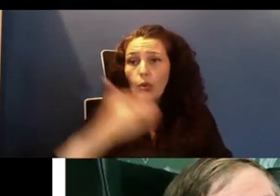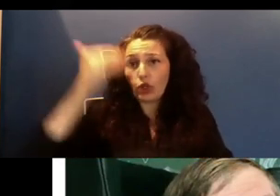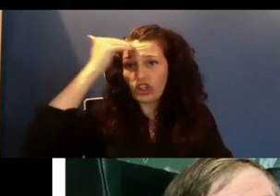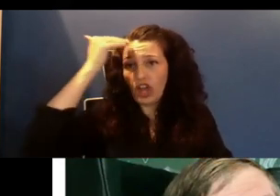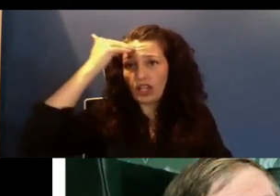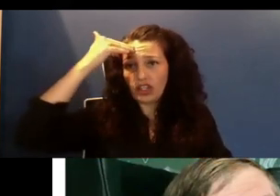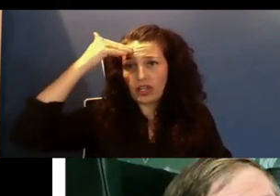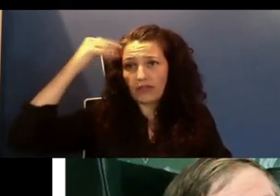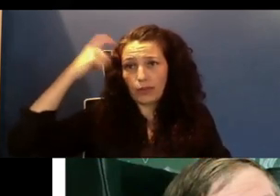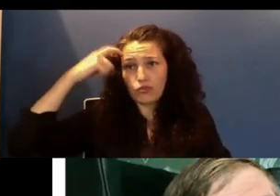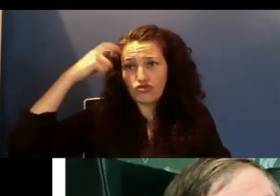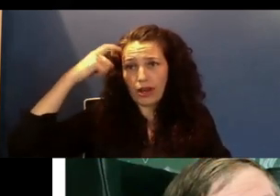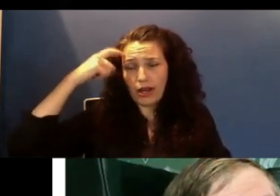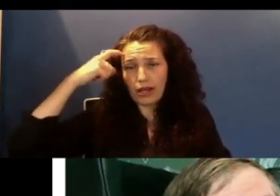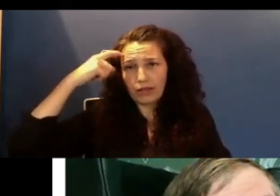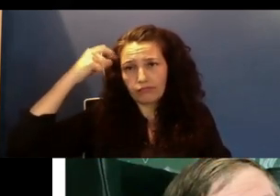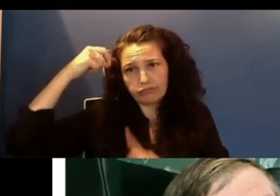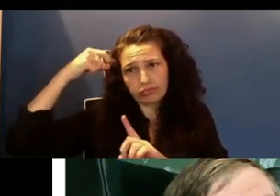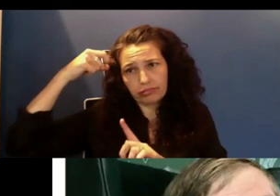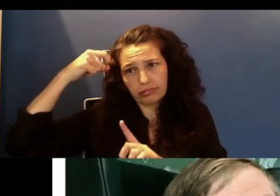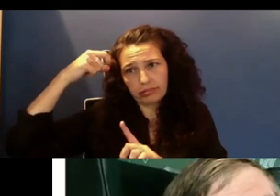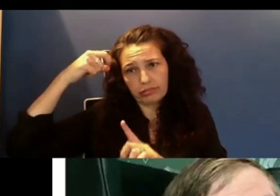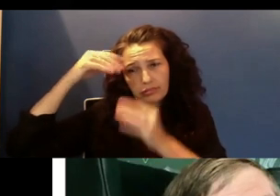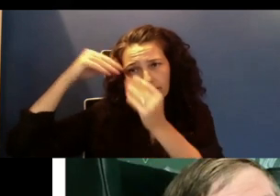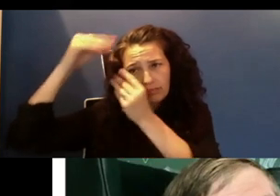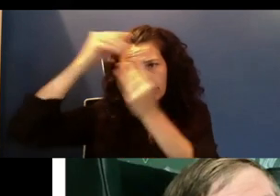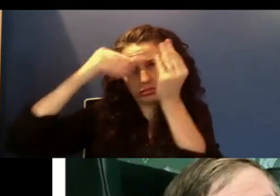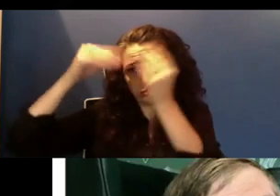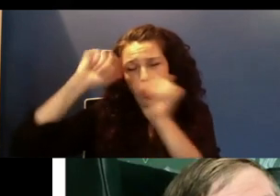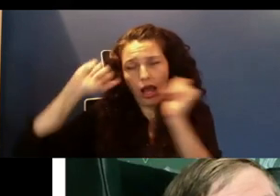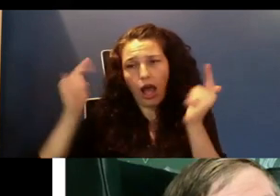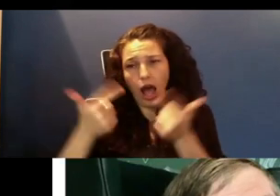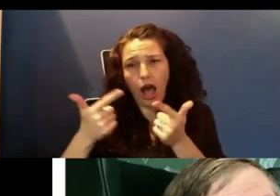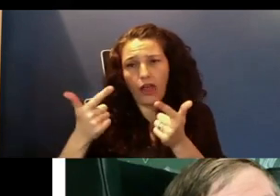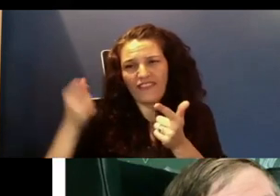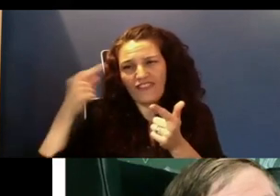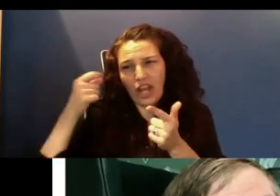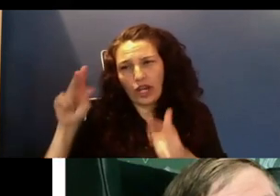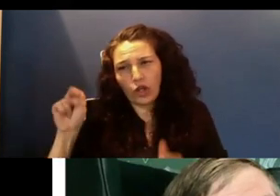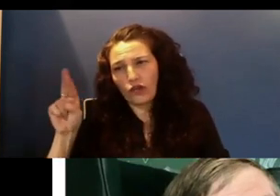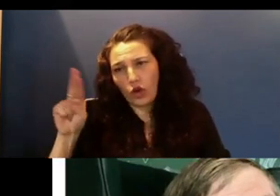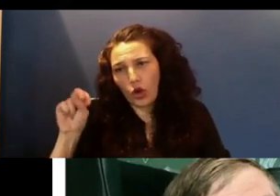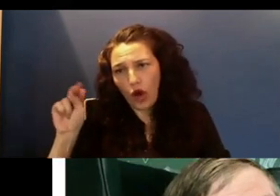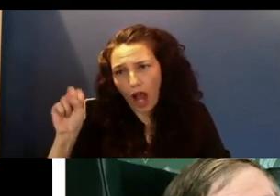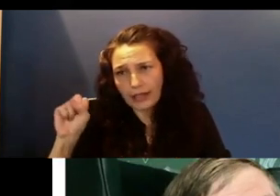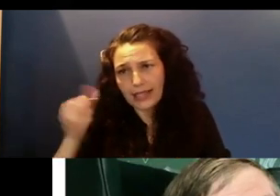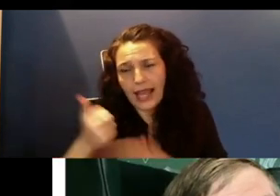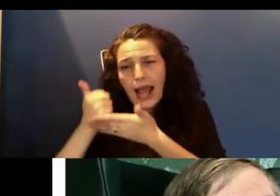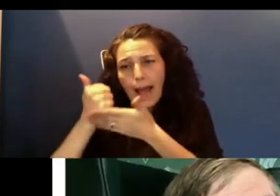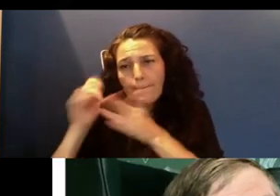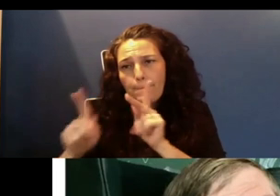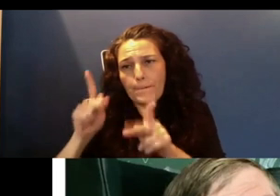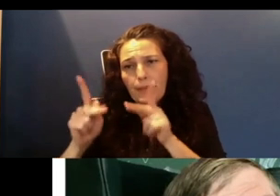in the brain and the electronic percussion firing of neurons to help people communicate that have